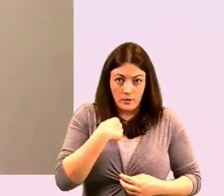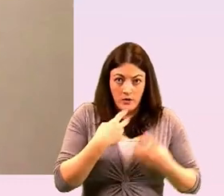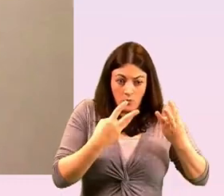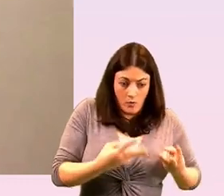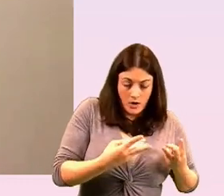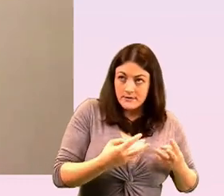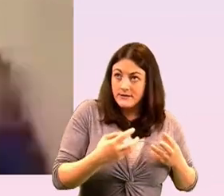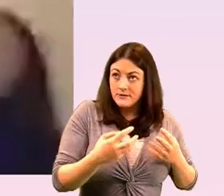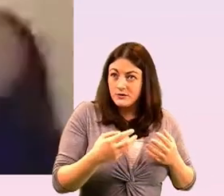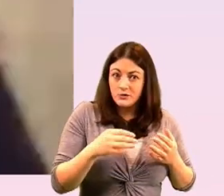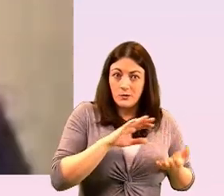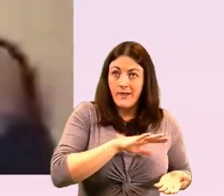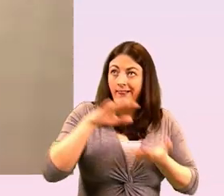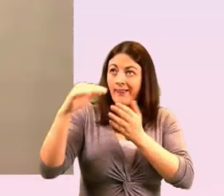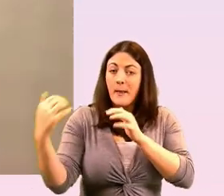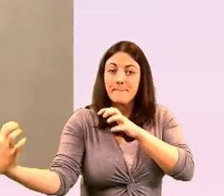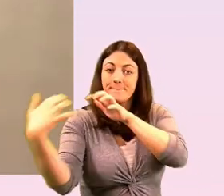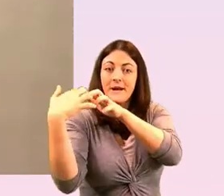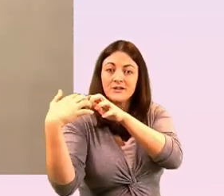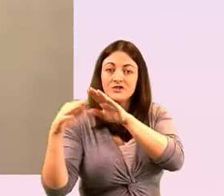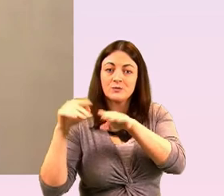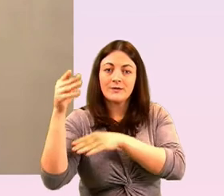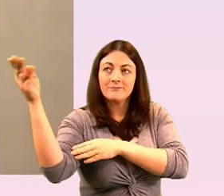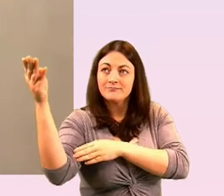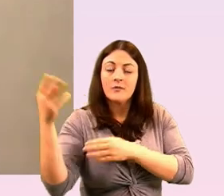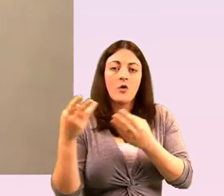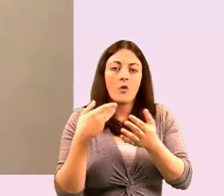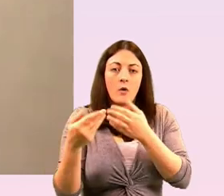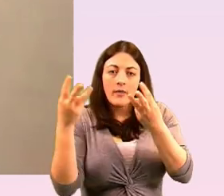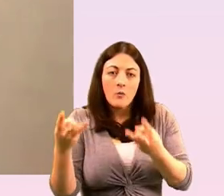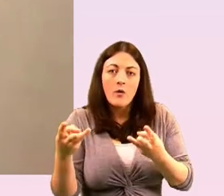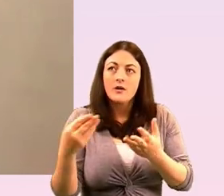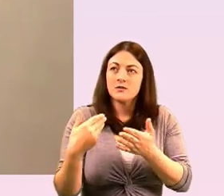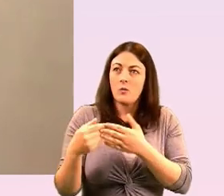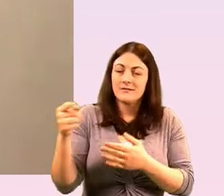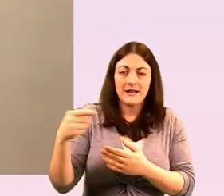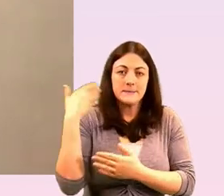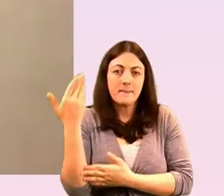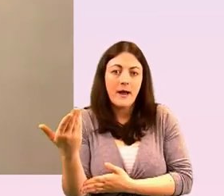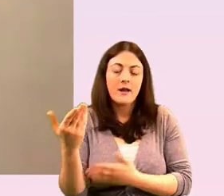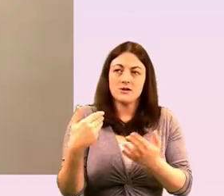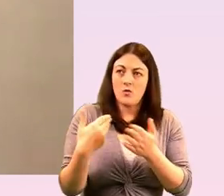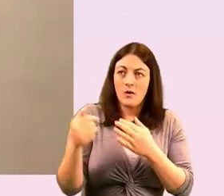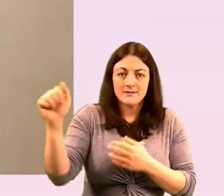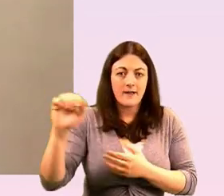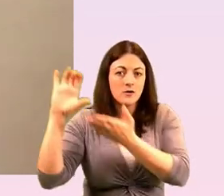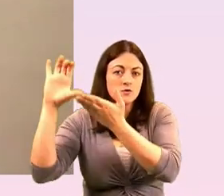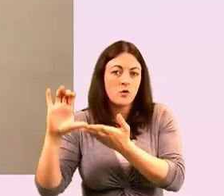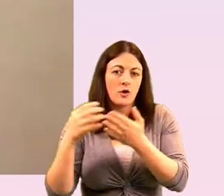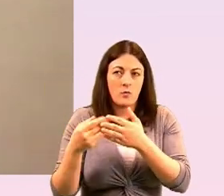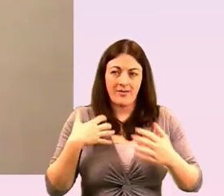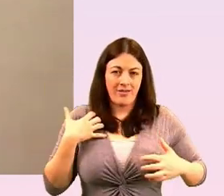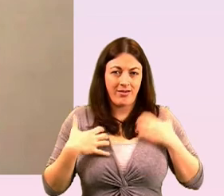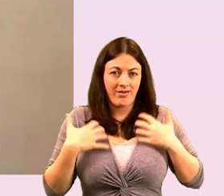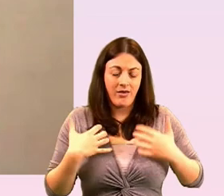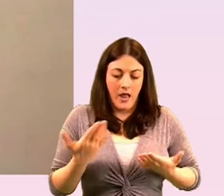and to to meet to match you know what's the demand that's out there and what's uh the donor interested in and how might